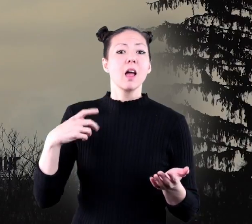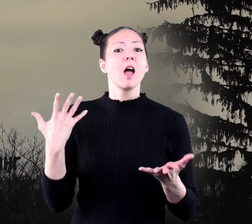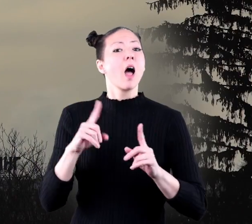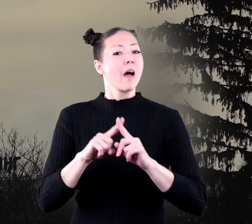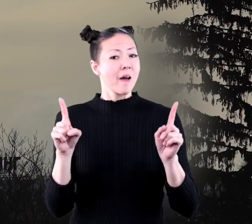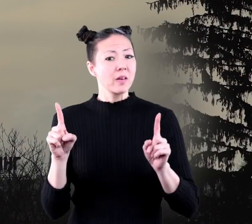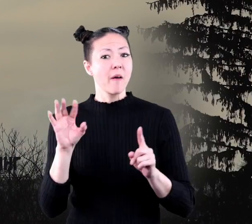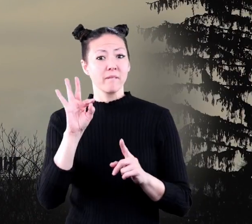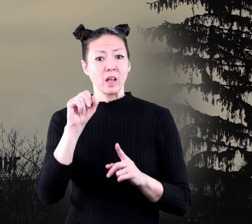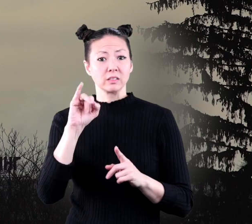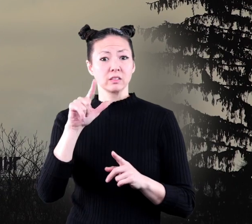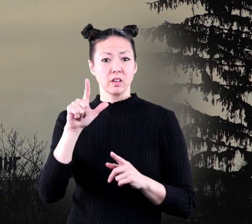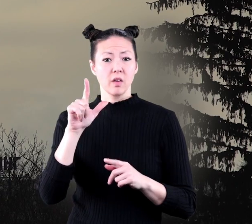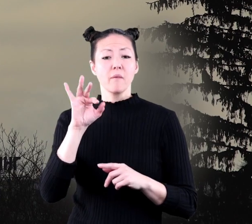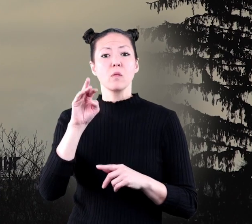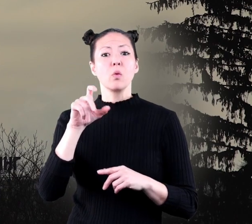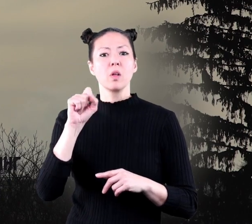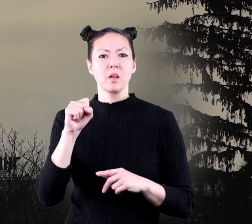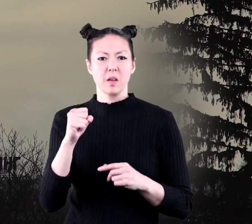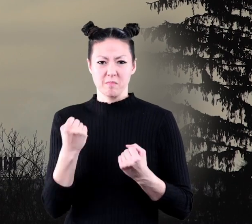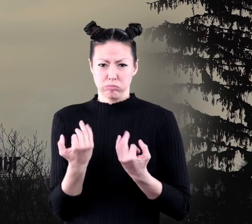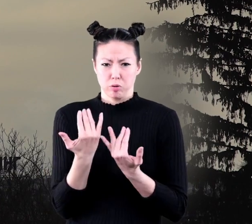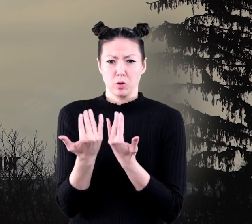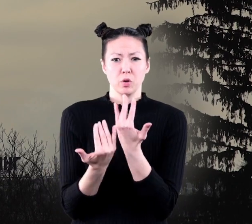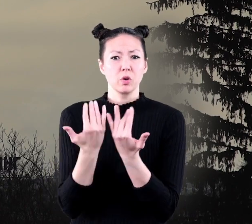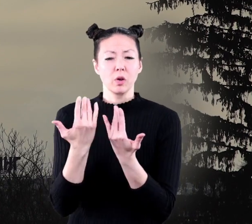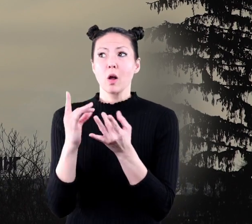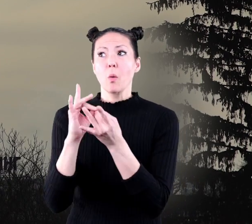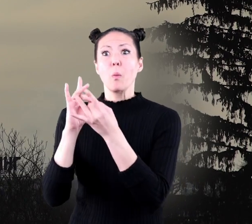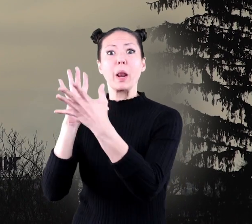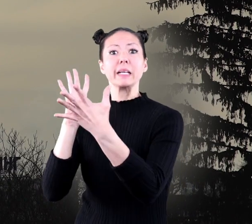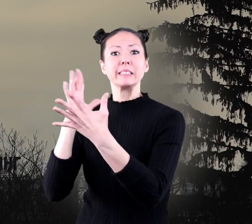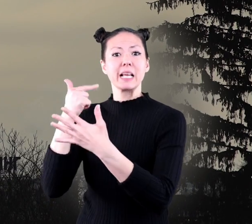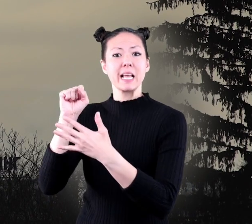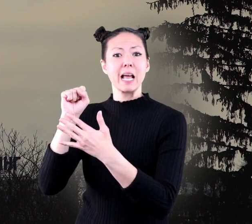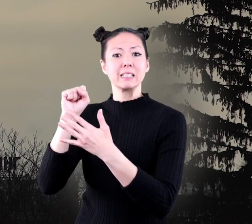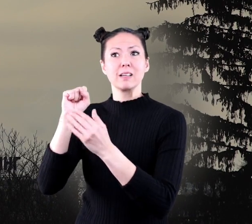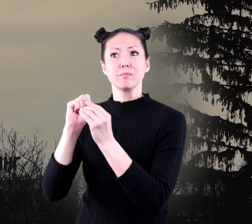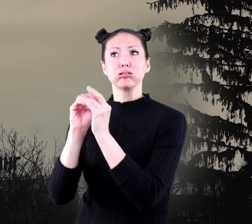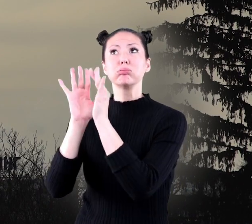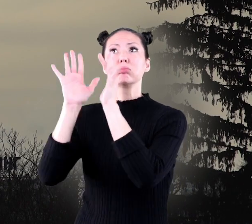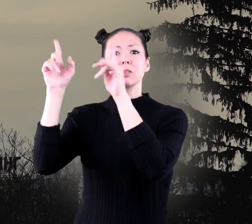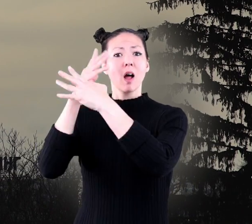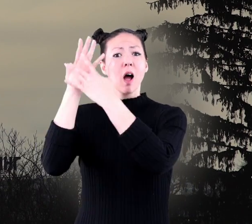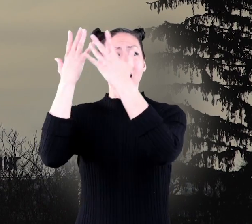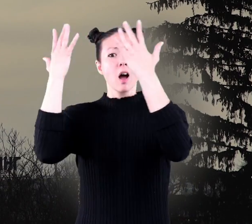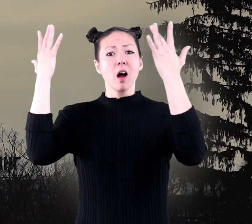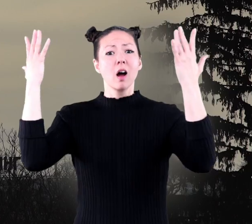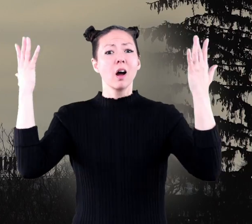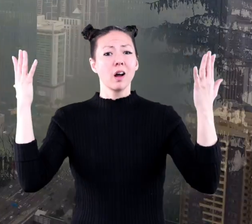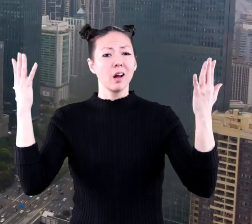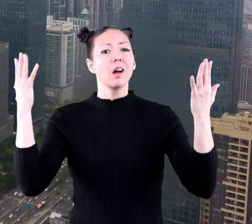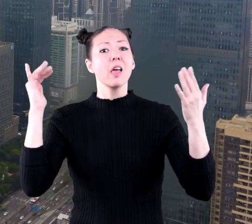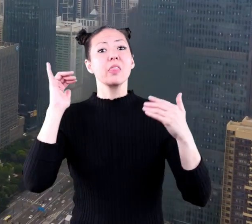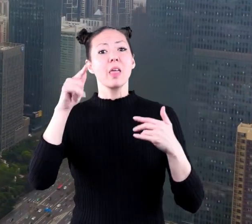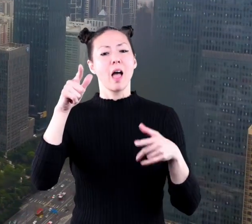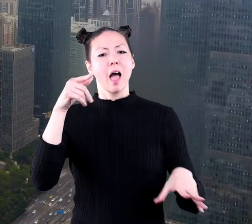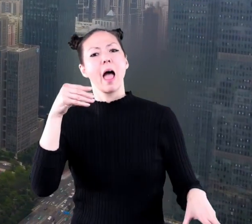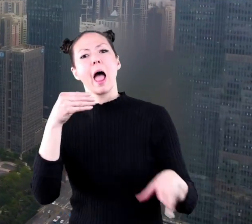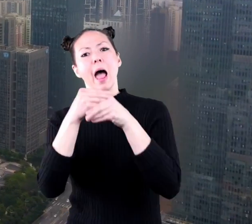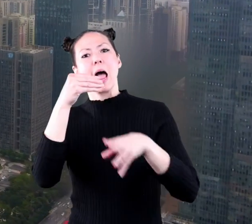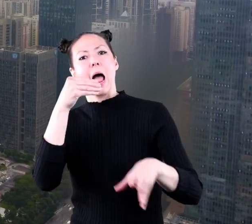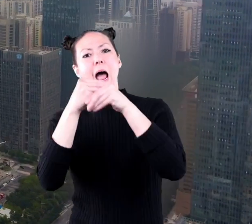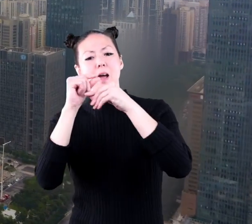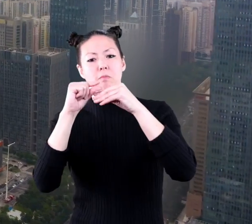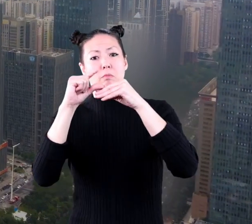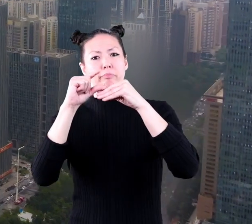However, when the fossil fuels are burned, they release gases into the atmosphere. Those gases are